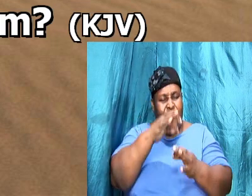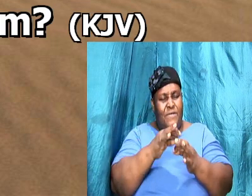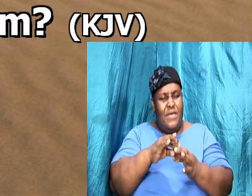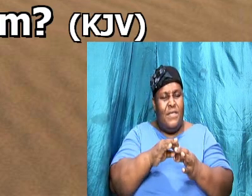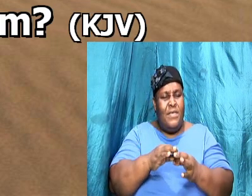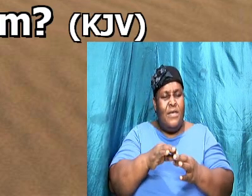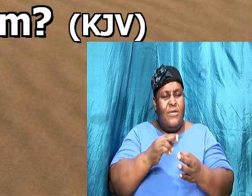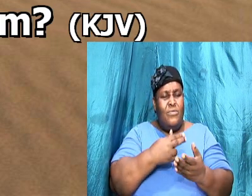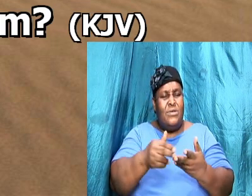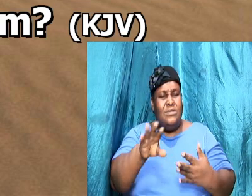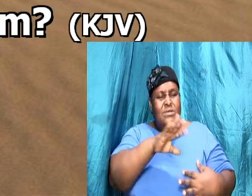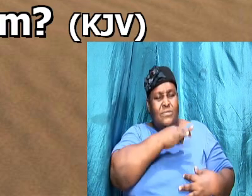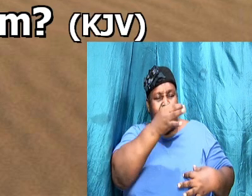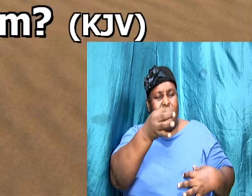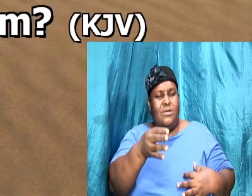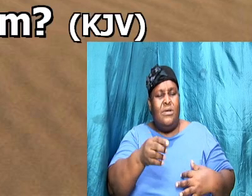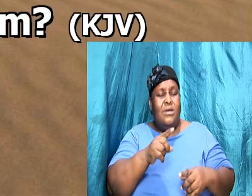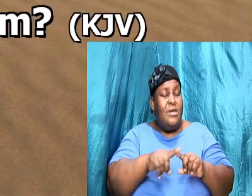can't be saved